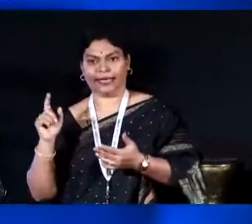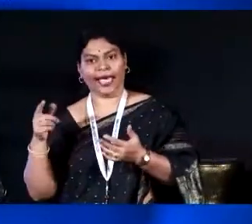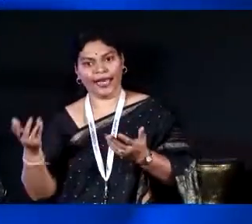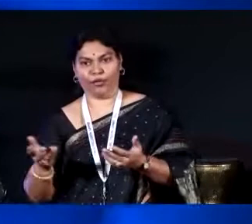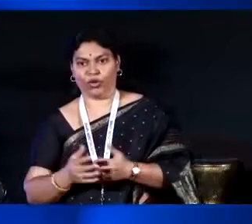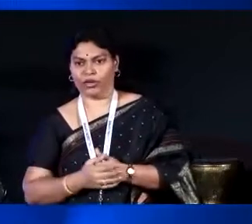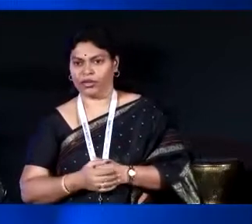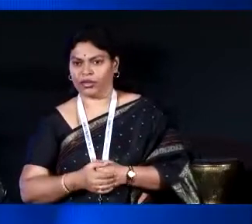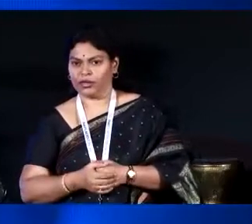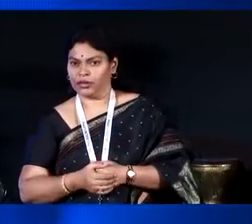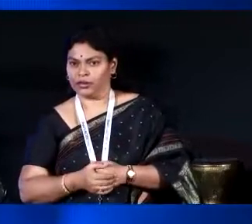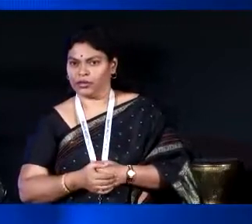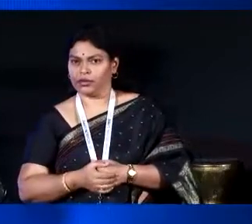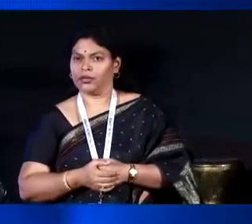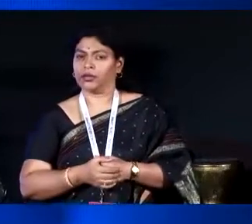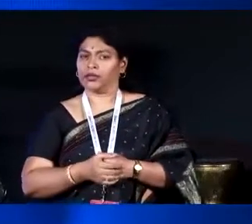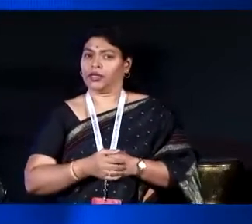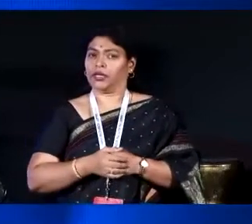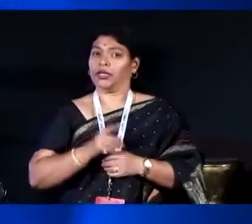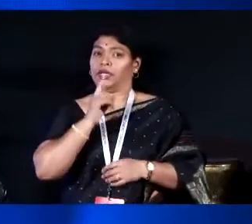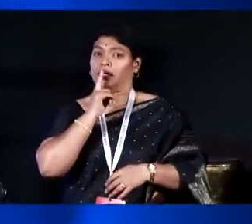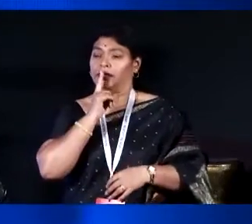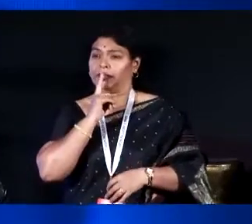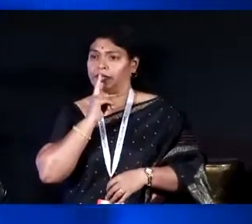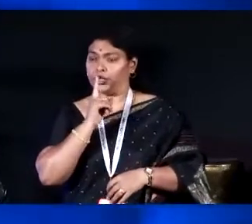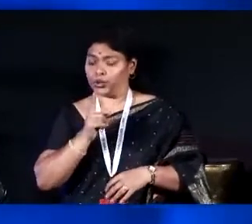This world certainly, certainly needs to us.